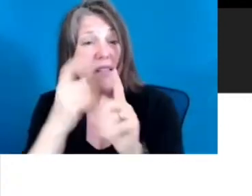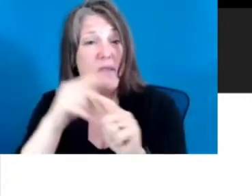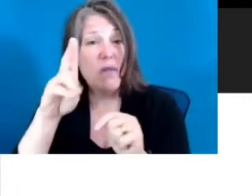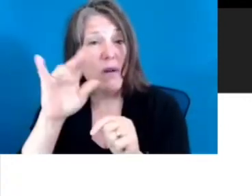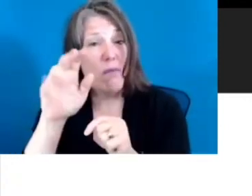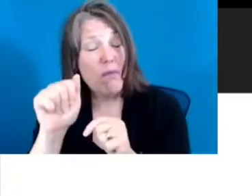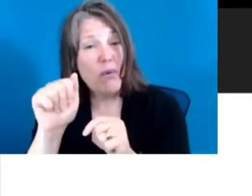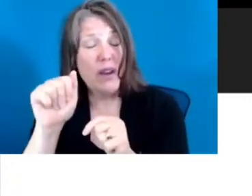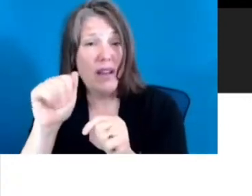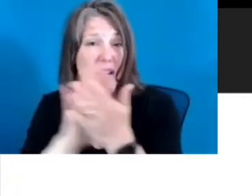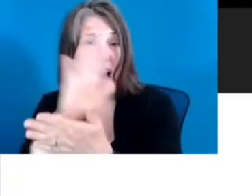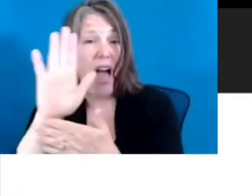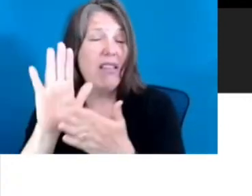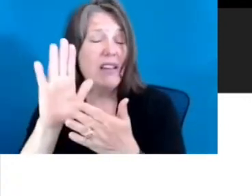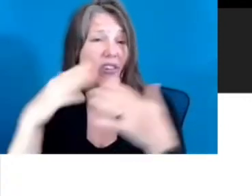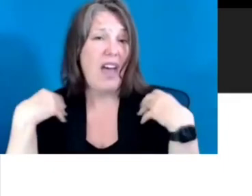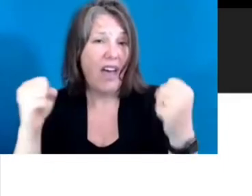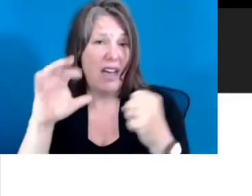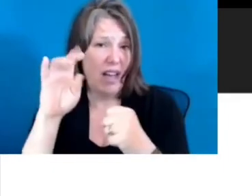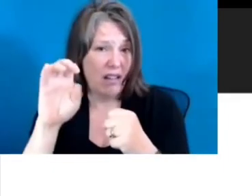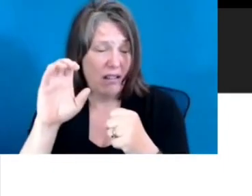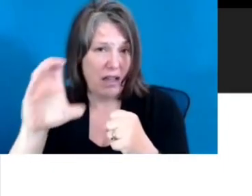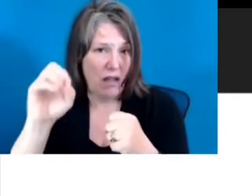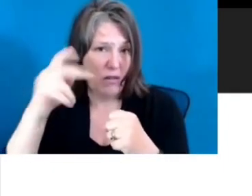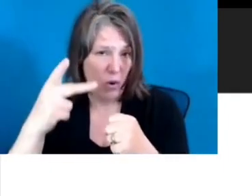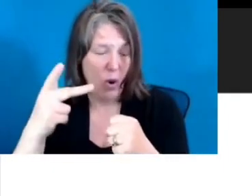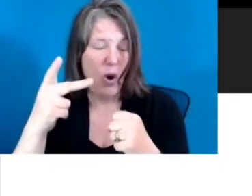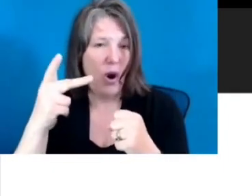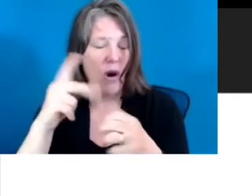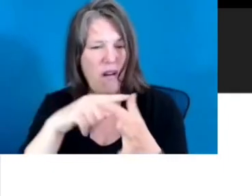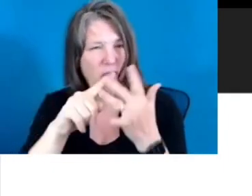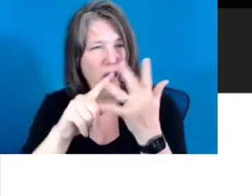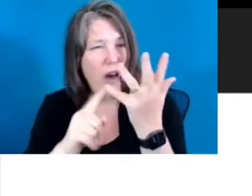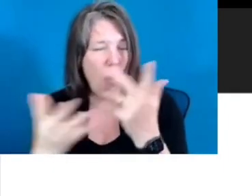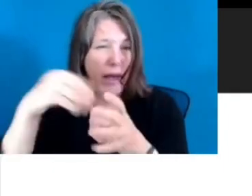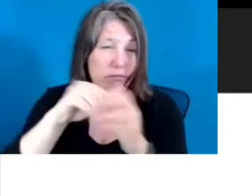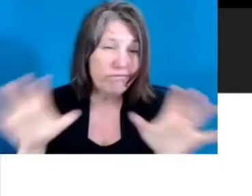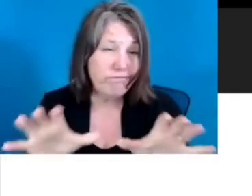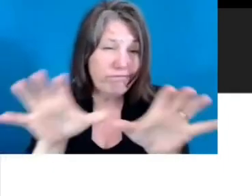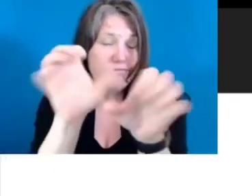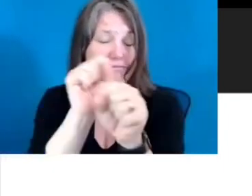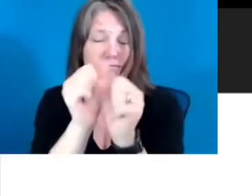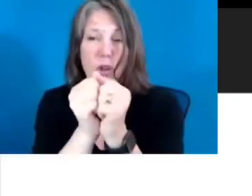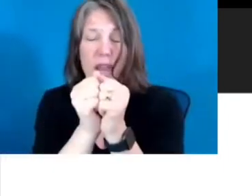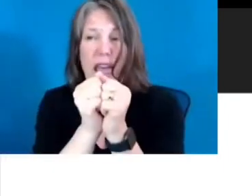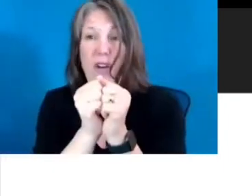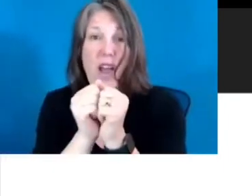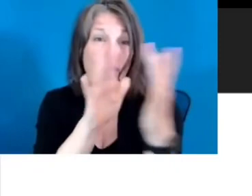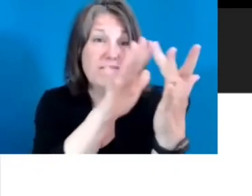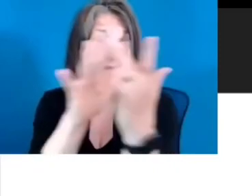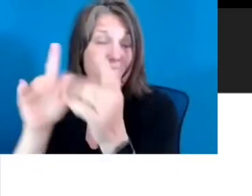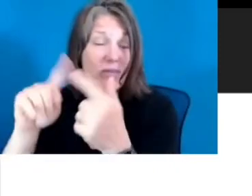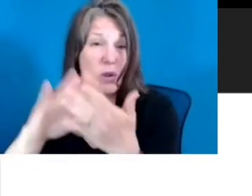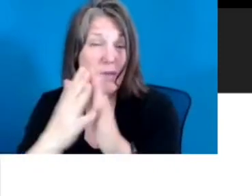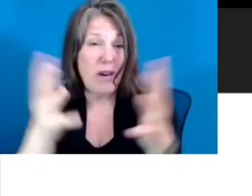College, Promise Neighborhood, Health Corps, FAST Program, Gear Up. We're able to reach out to our community and we can bring